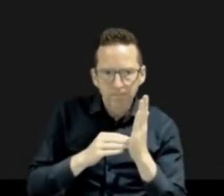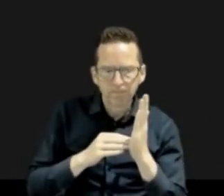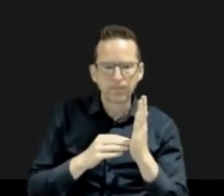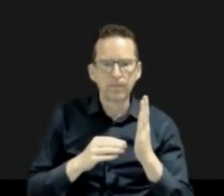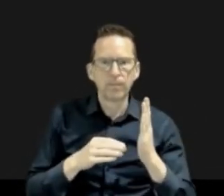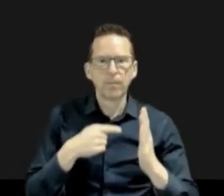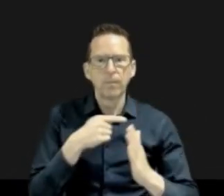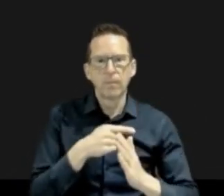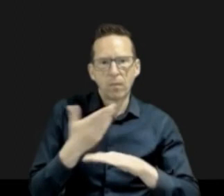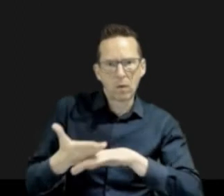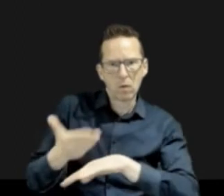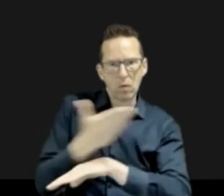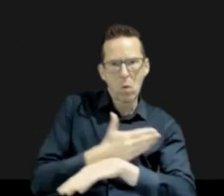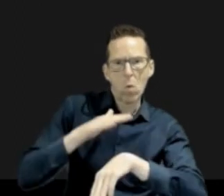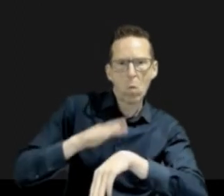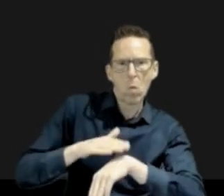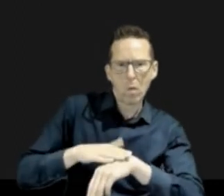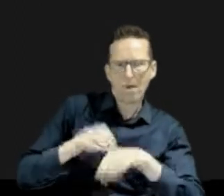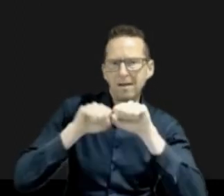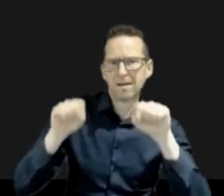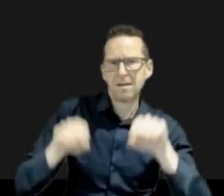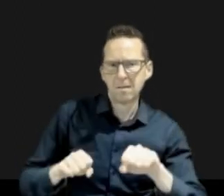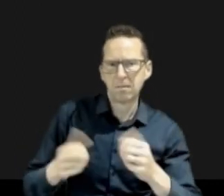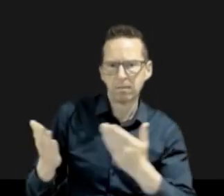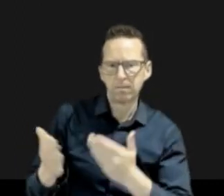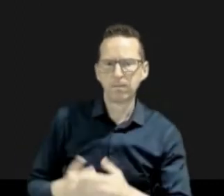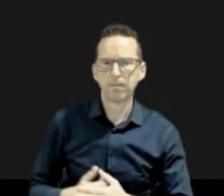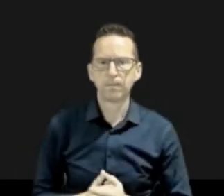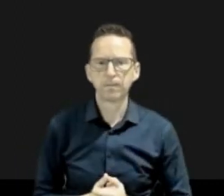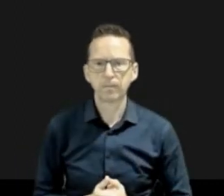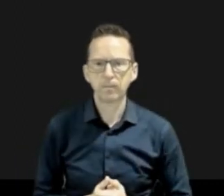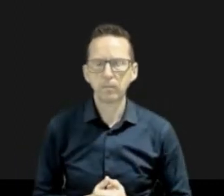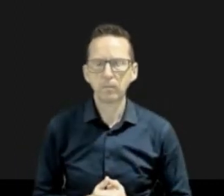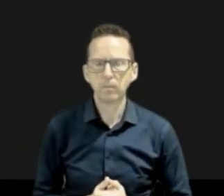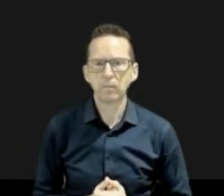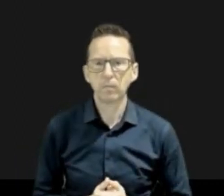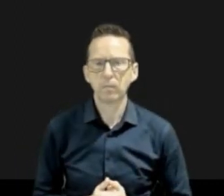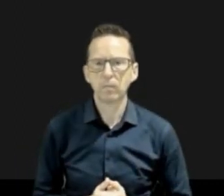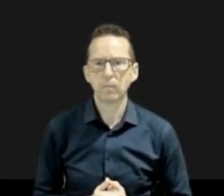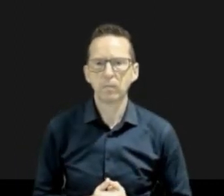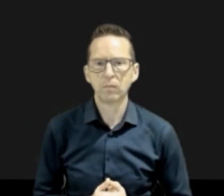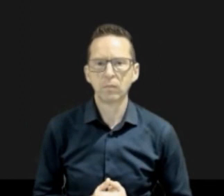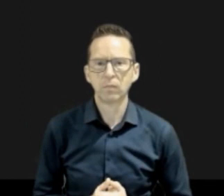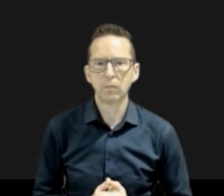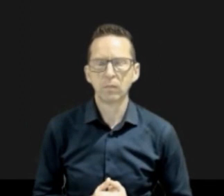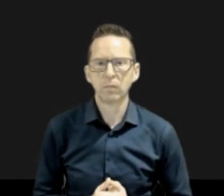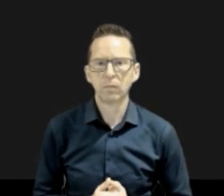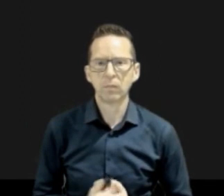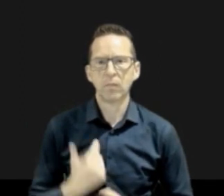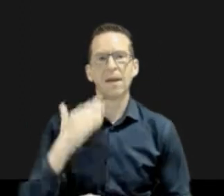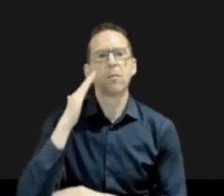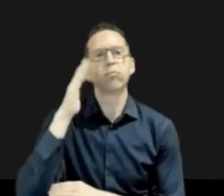voy a parar acá y estoy a disposiciones para gestiones que puedan